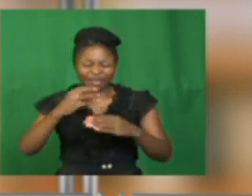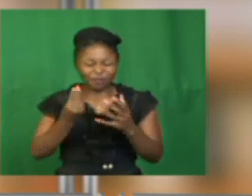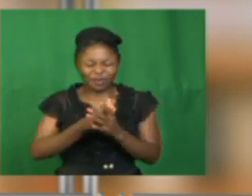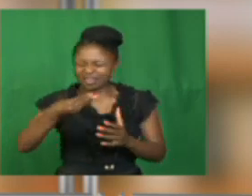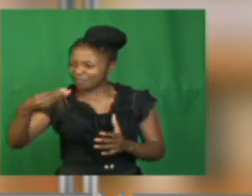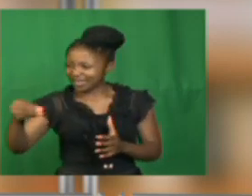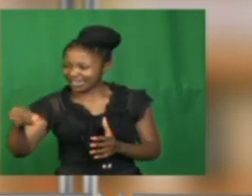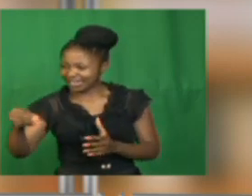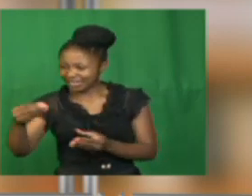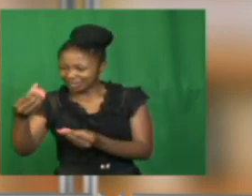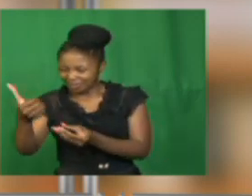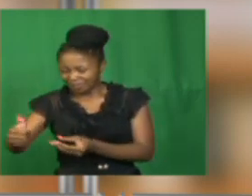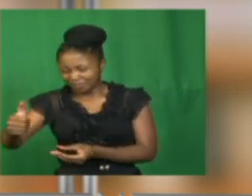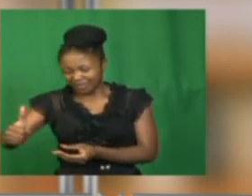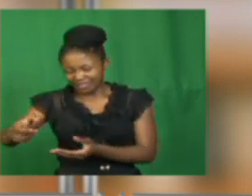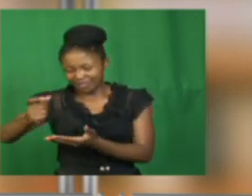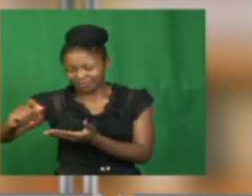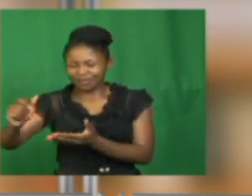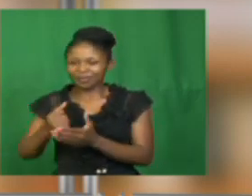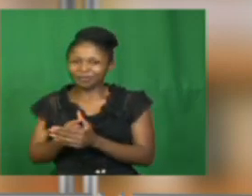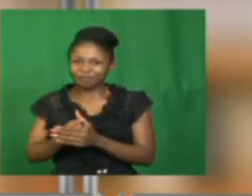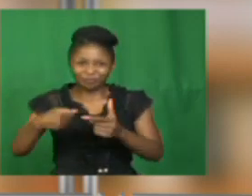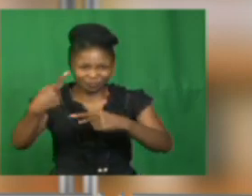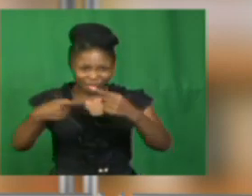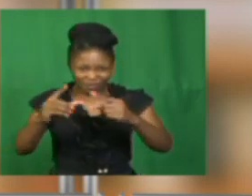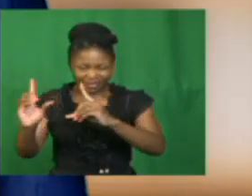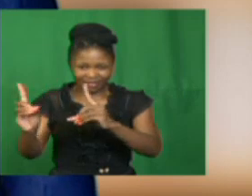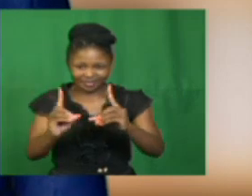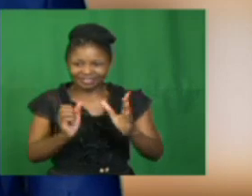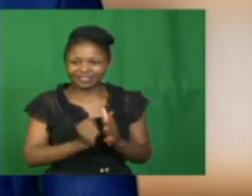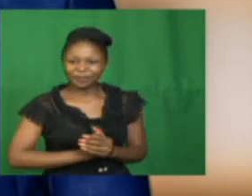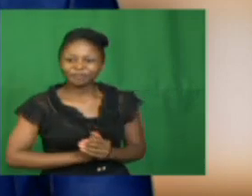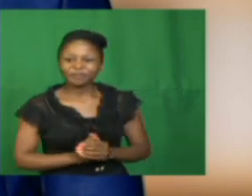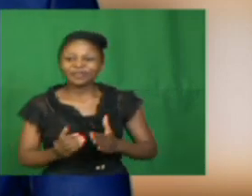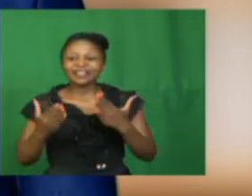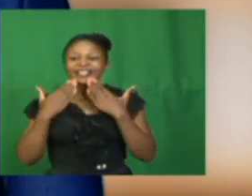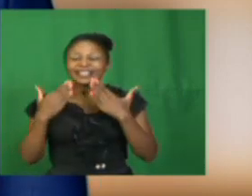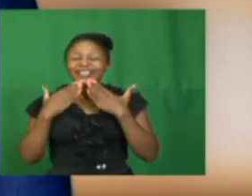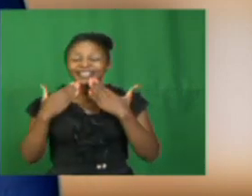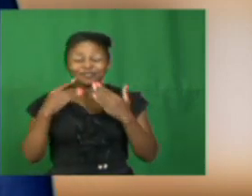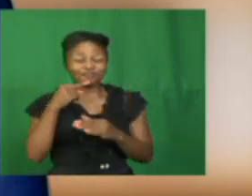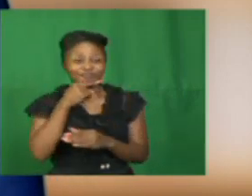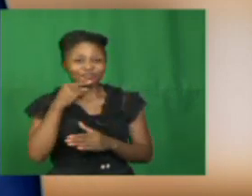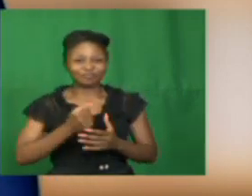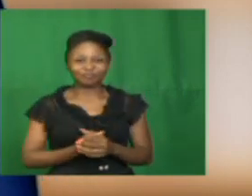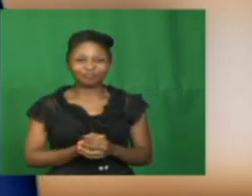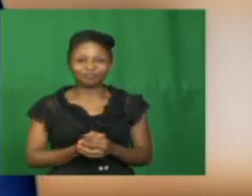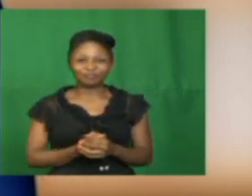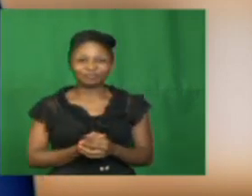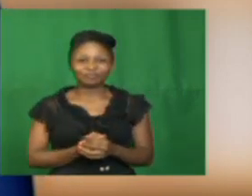Without wasting time, Mr. Lamini, please take us through. Thank you, Lerato. Good afternoon,